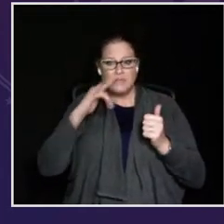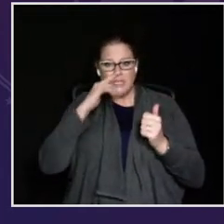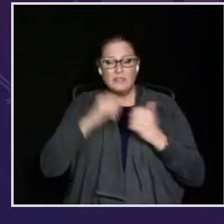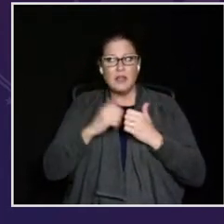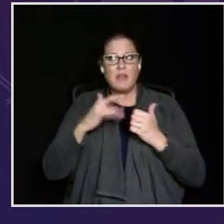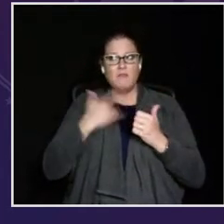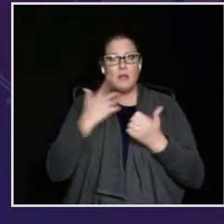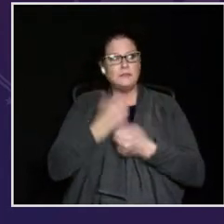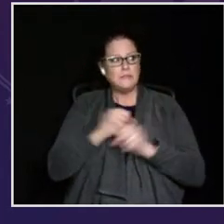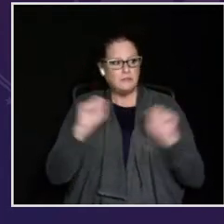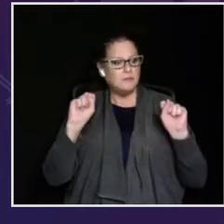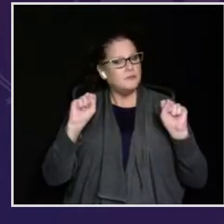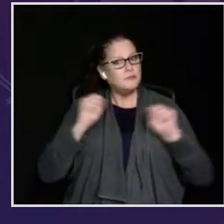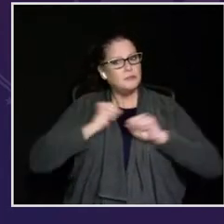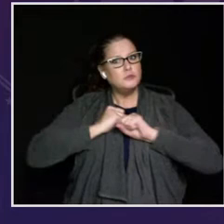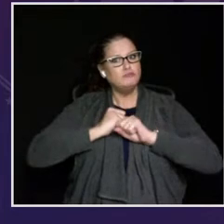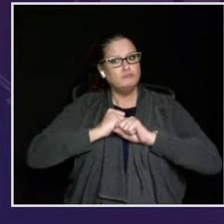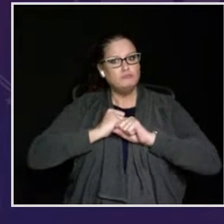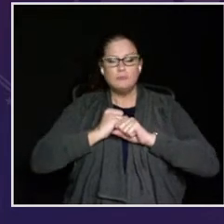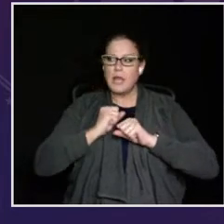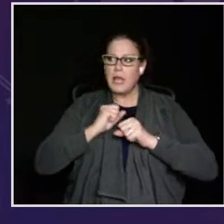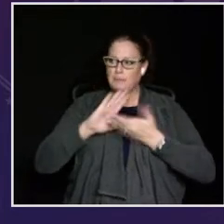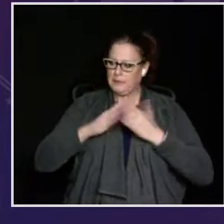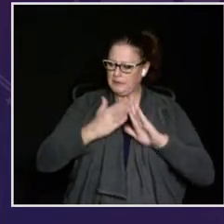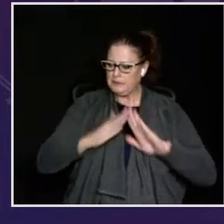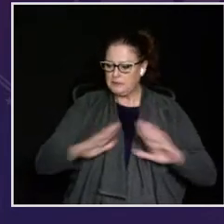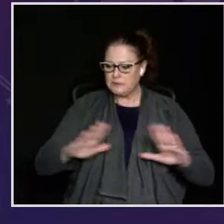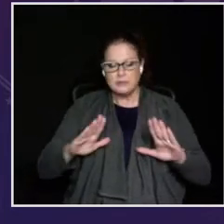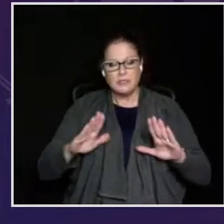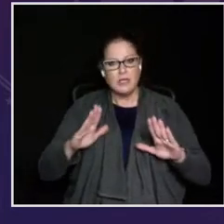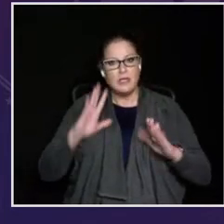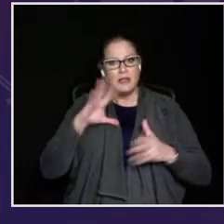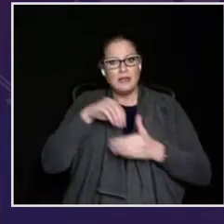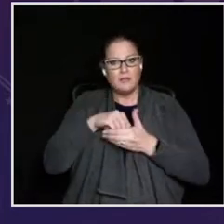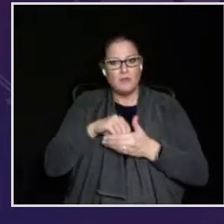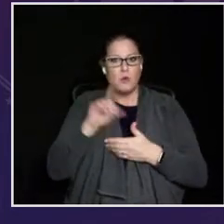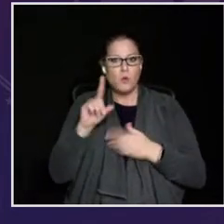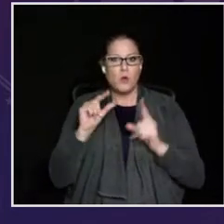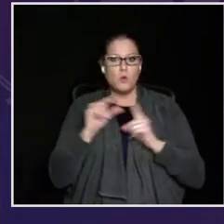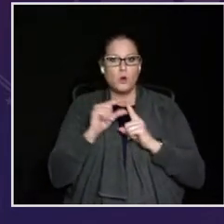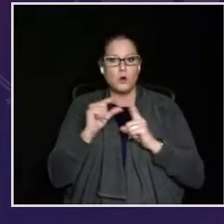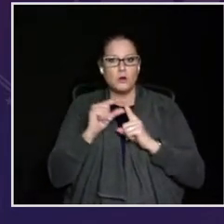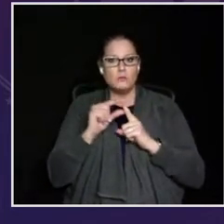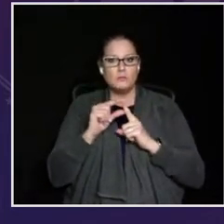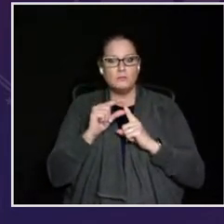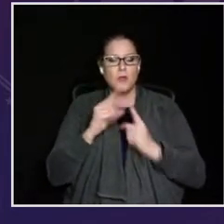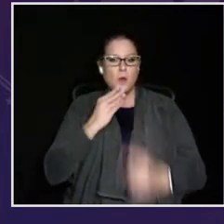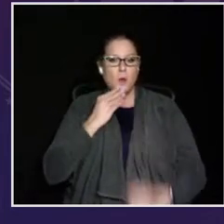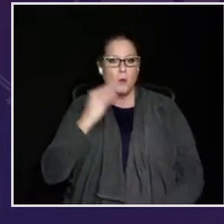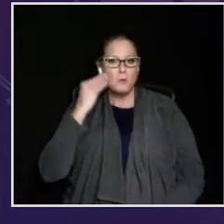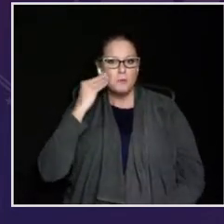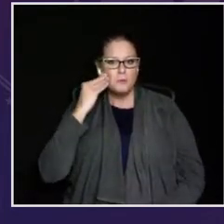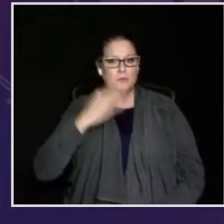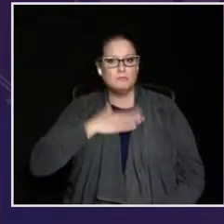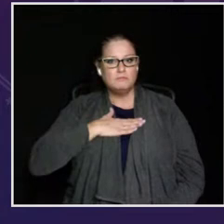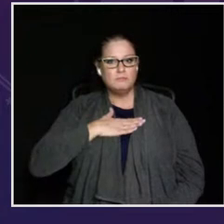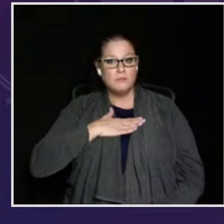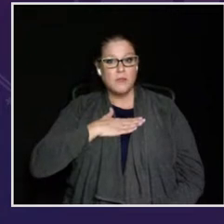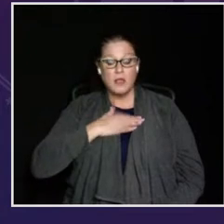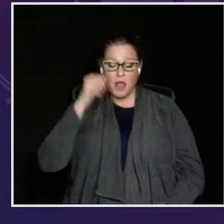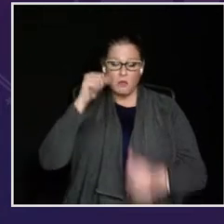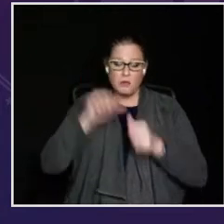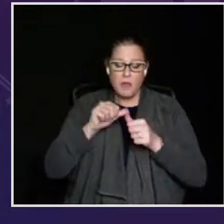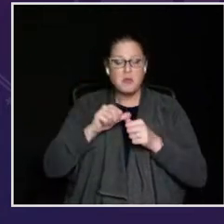I remember the feeling I had as a kid of the safety, security, and peace of mind contained